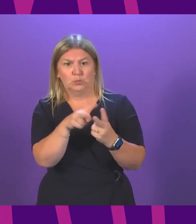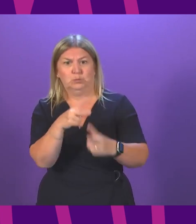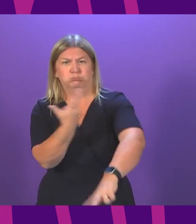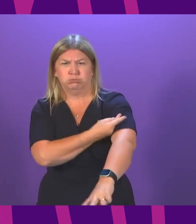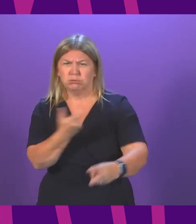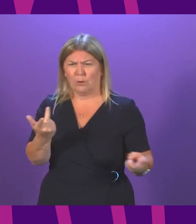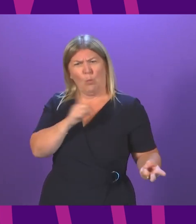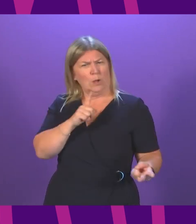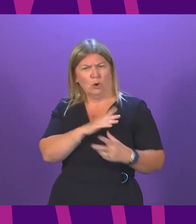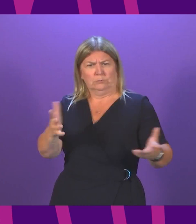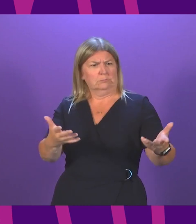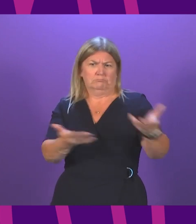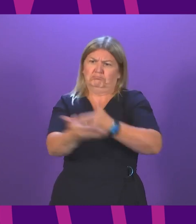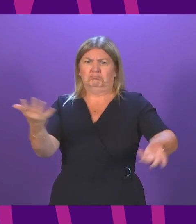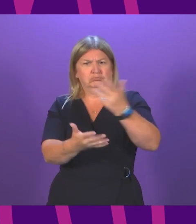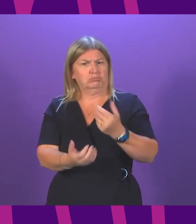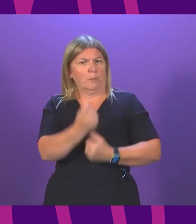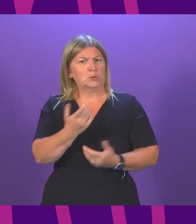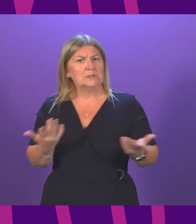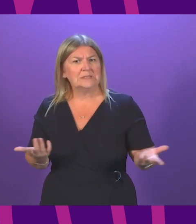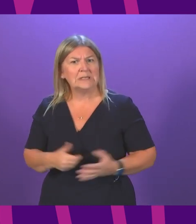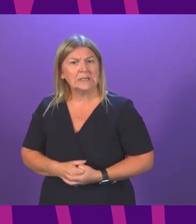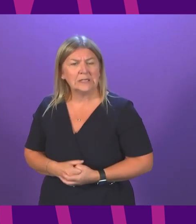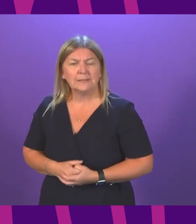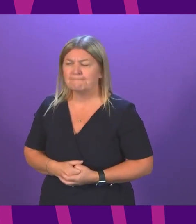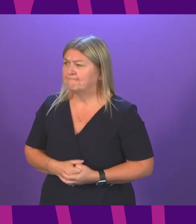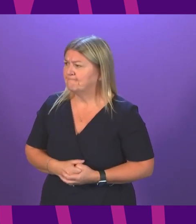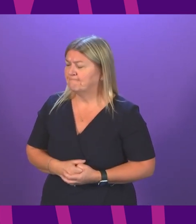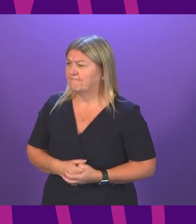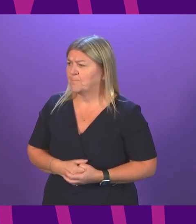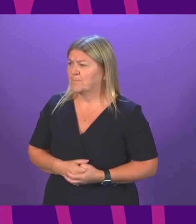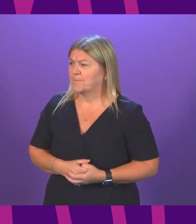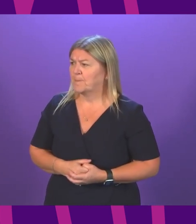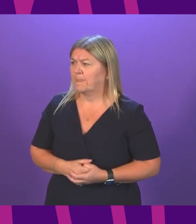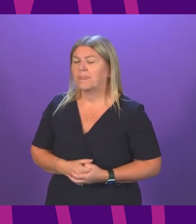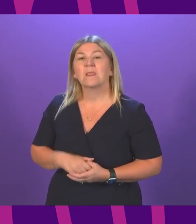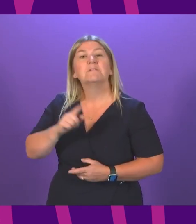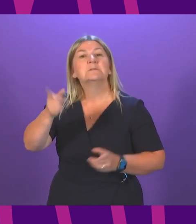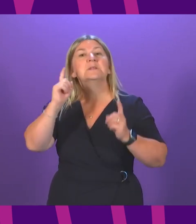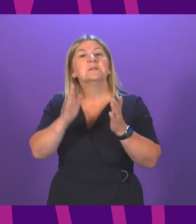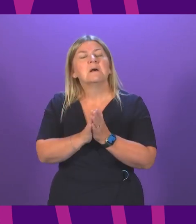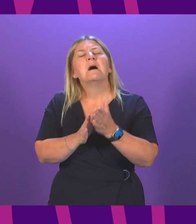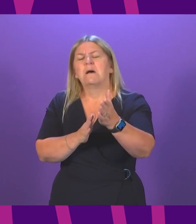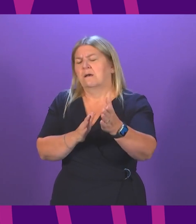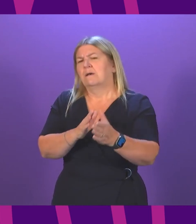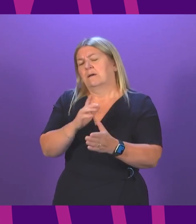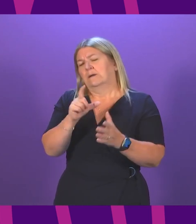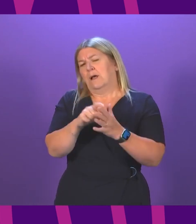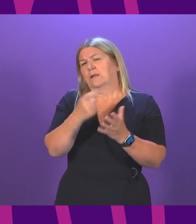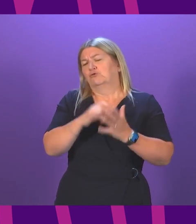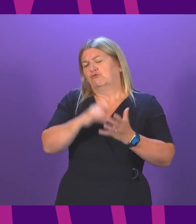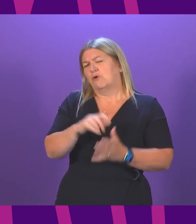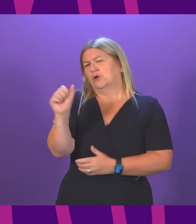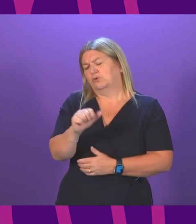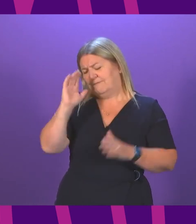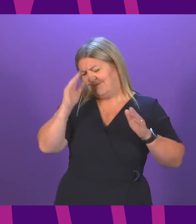that chance? First Minister. Firstly, perhaps Douglas Ross should first and foremost concentrate on